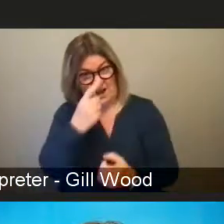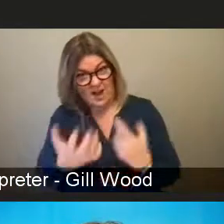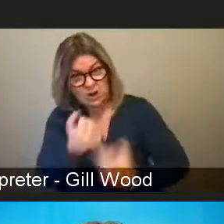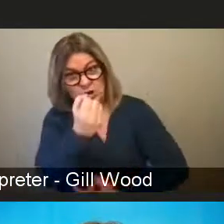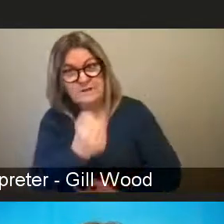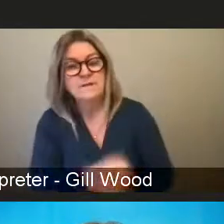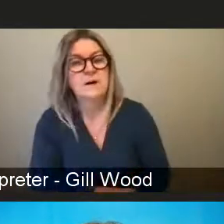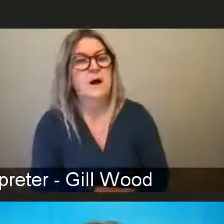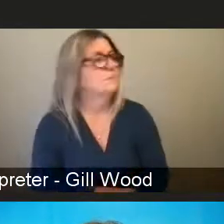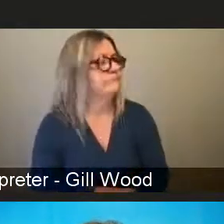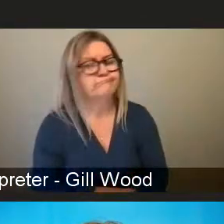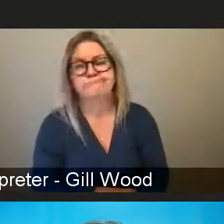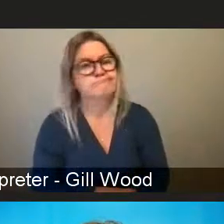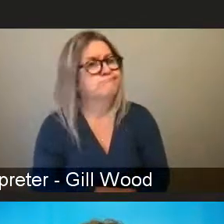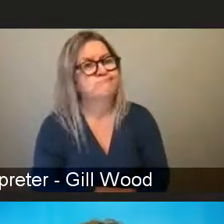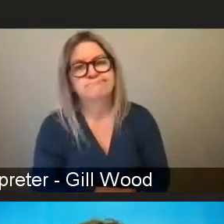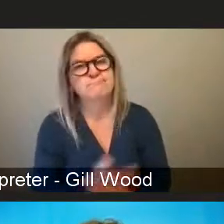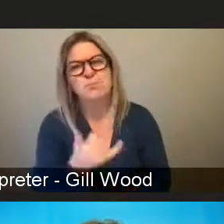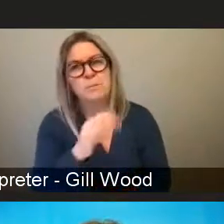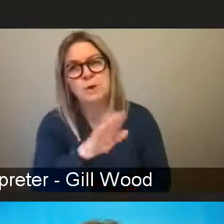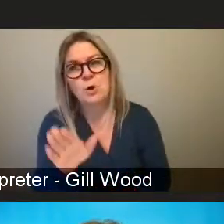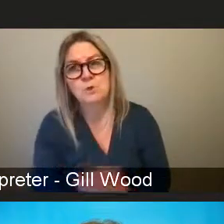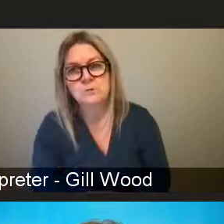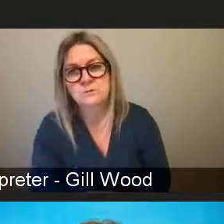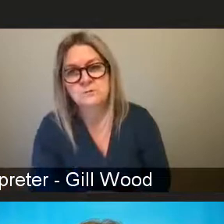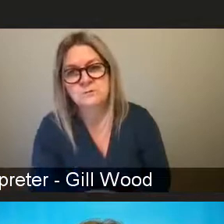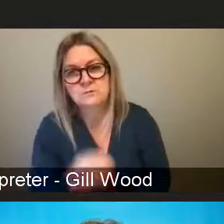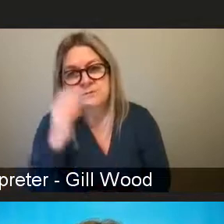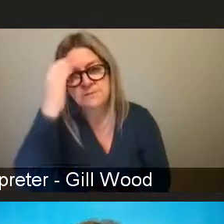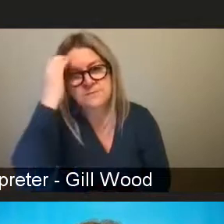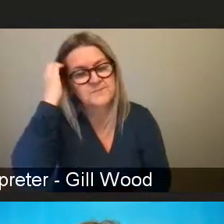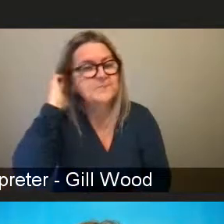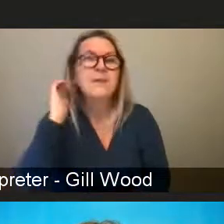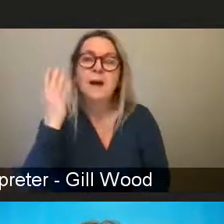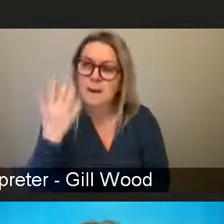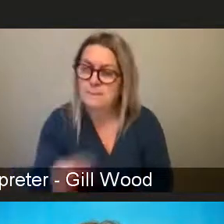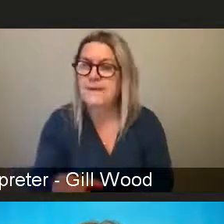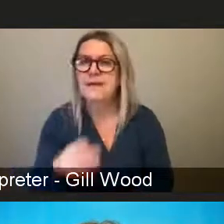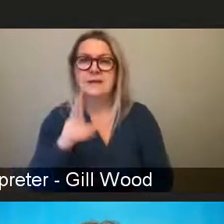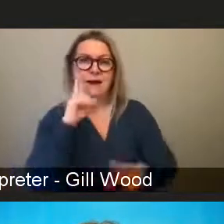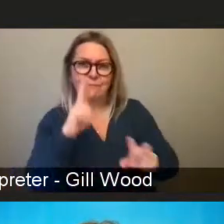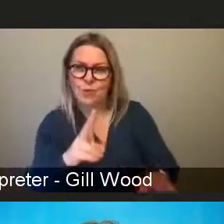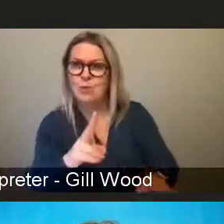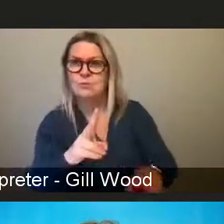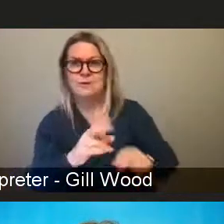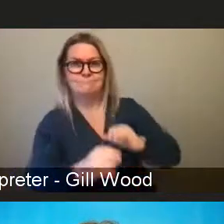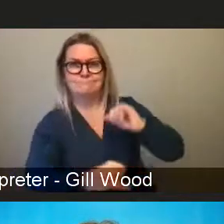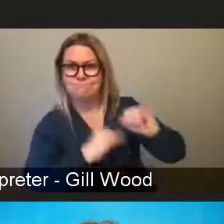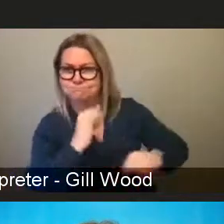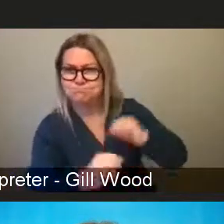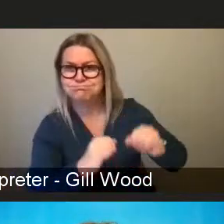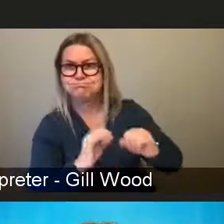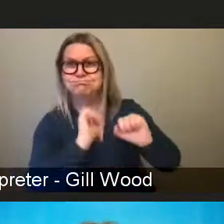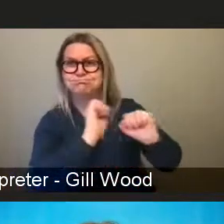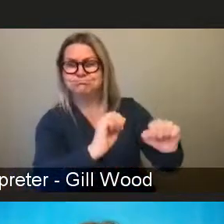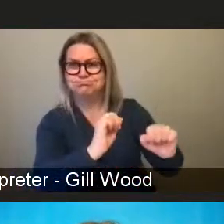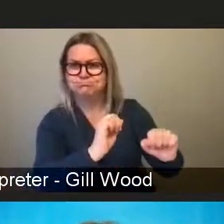As somebody who has seen and critiqued the flaws of capitalism, for most of my adult life.